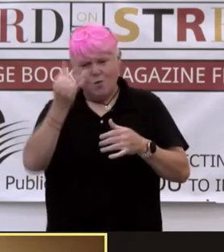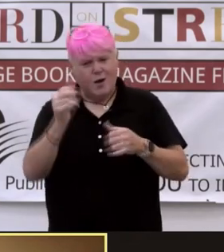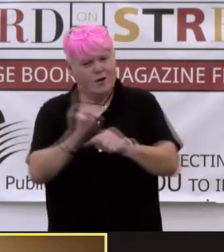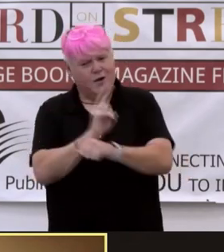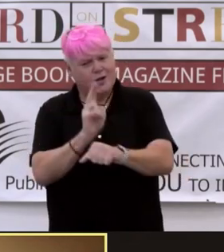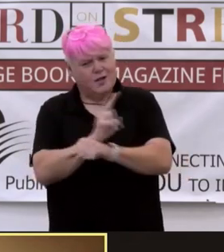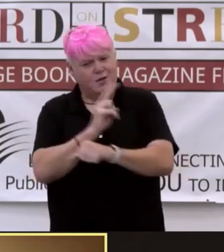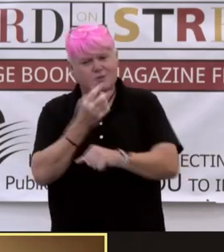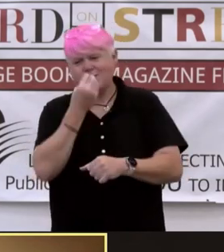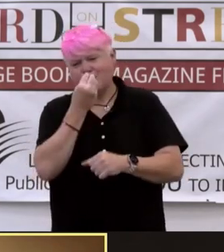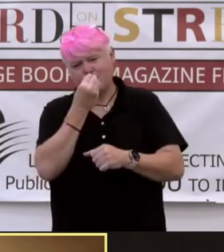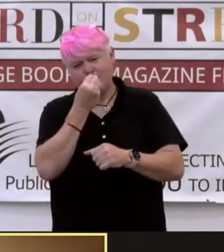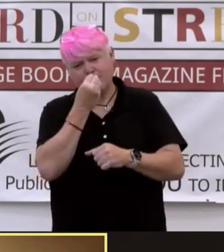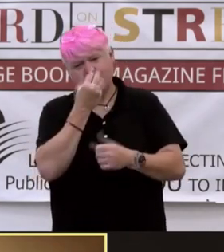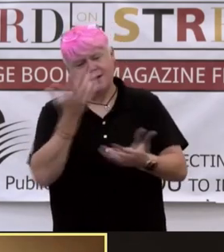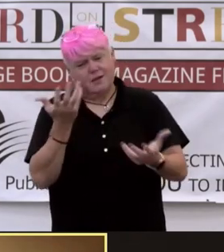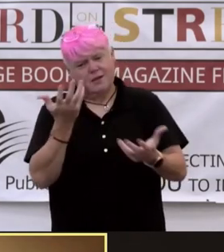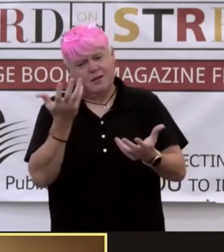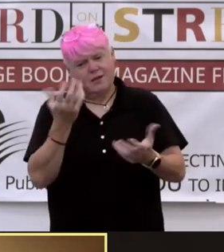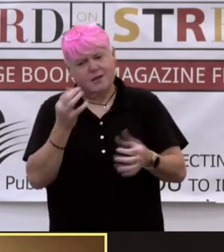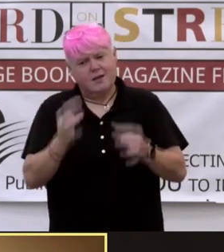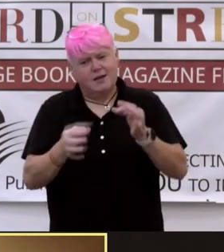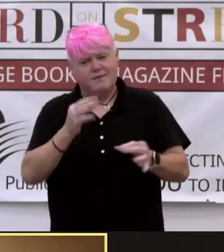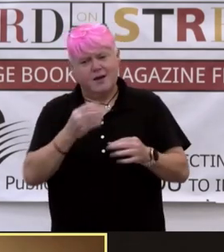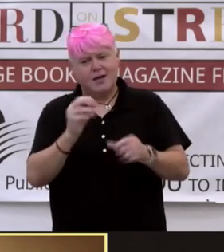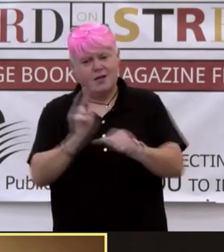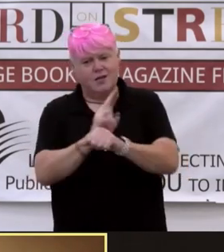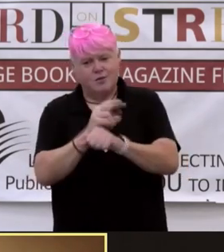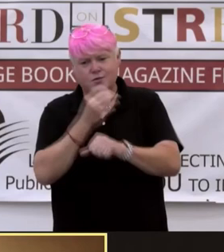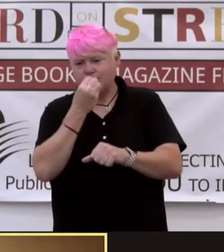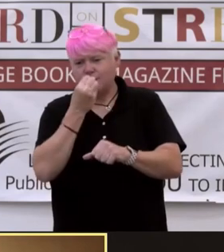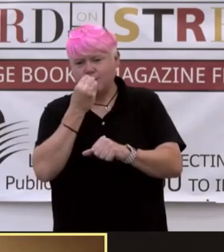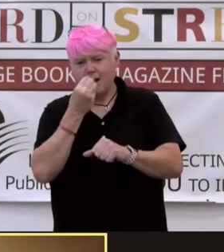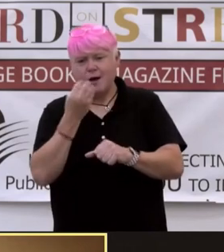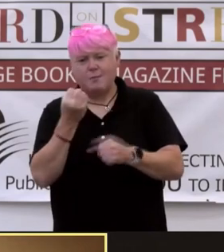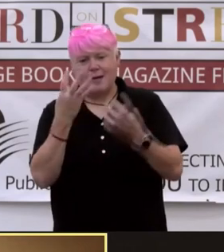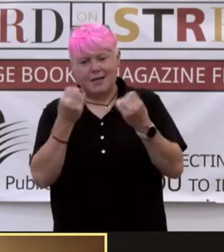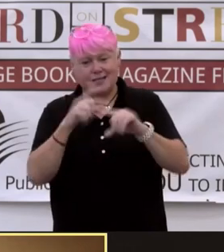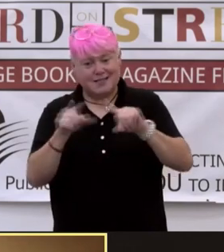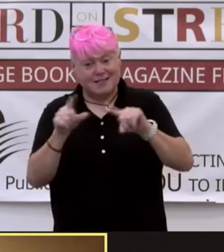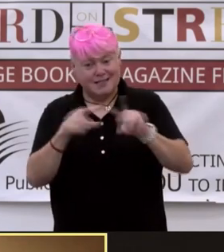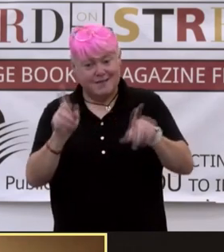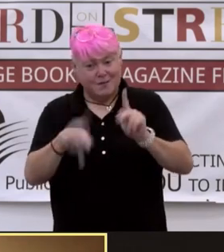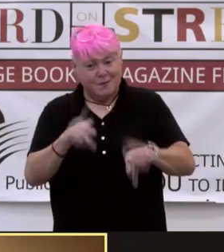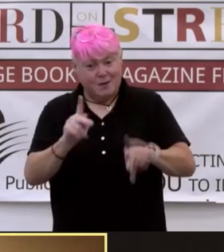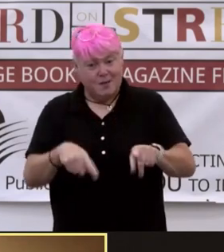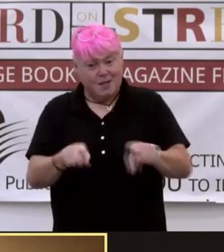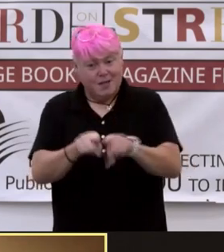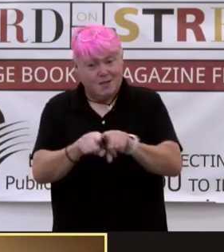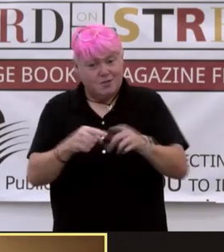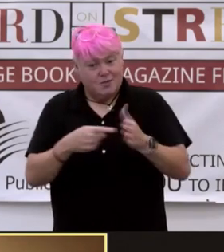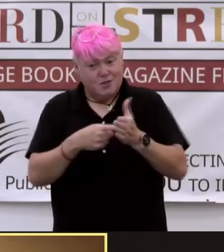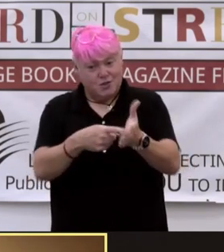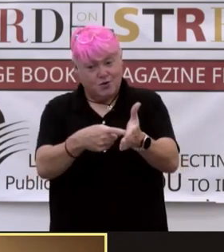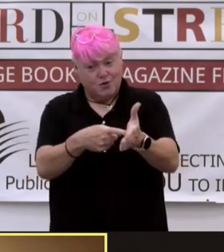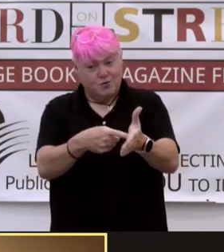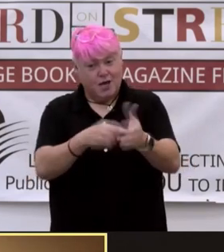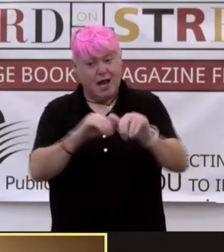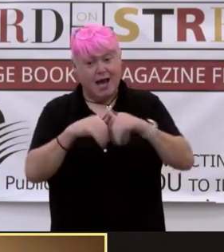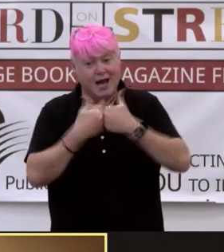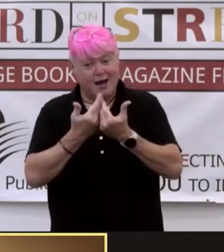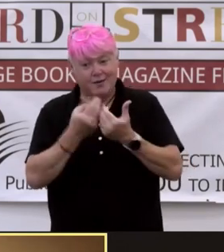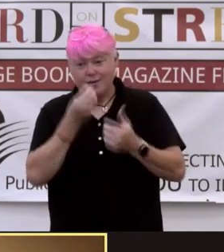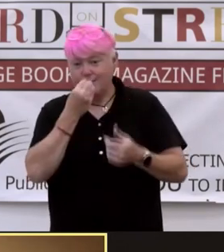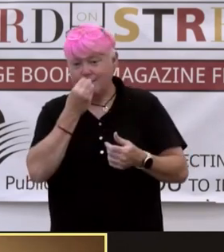food? And if I use food to showcase how many different people there are, I can also showcase how the